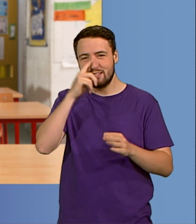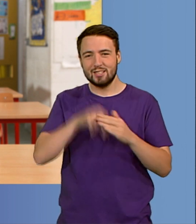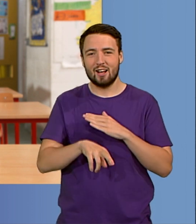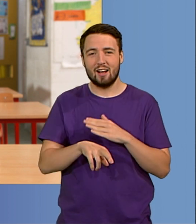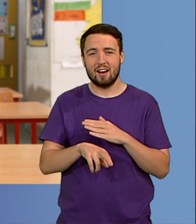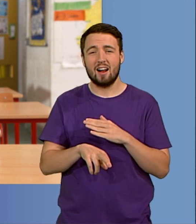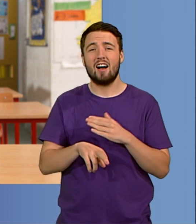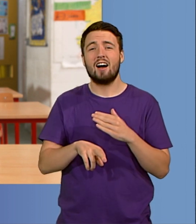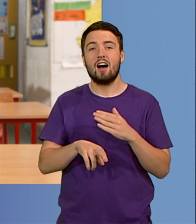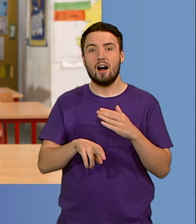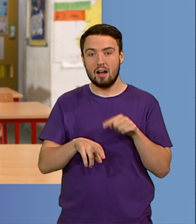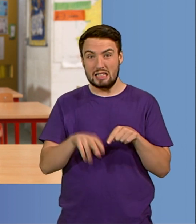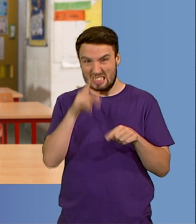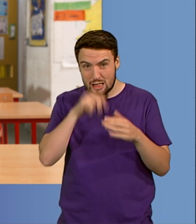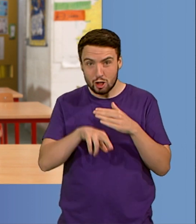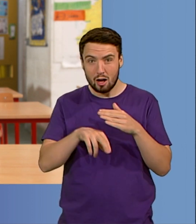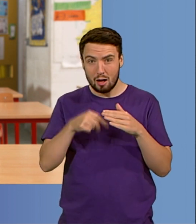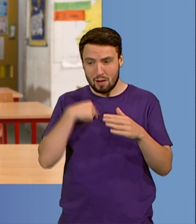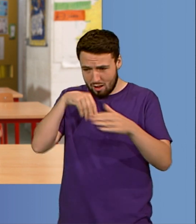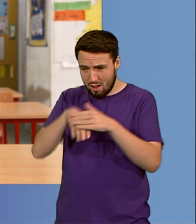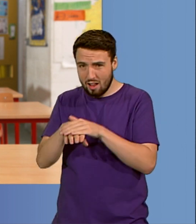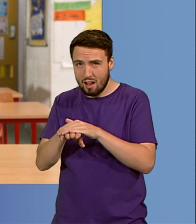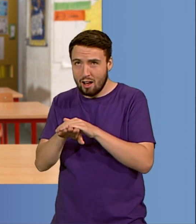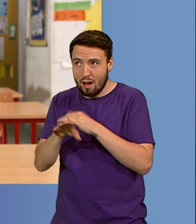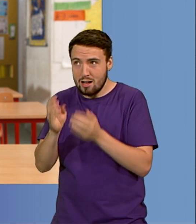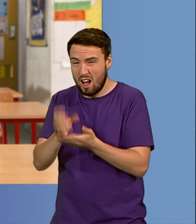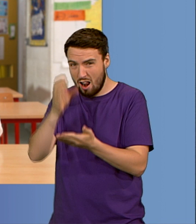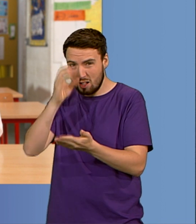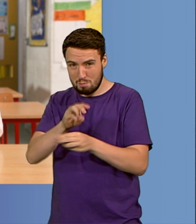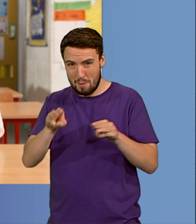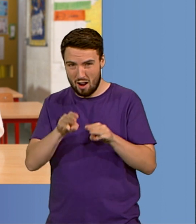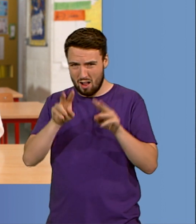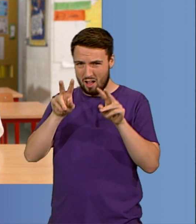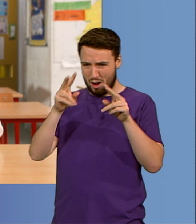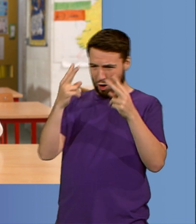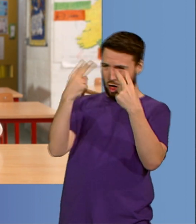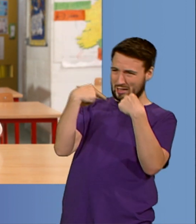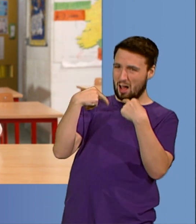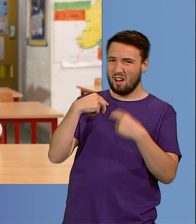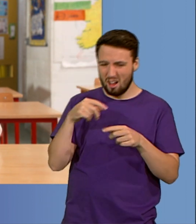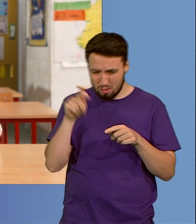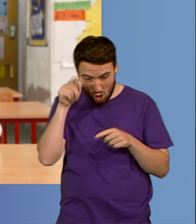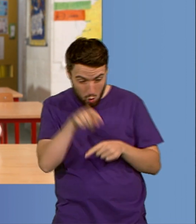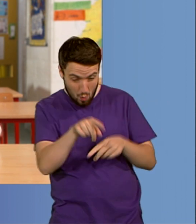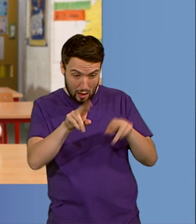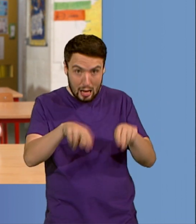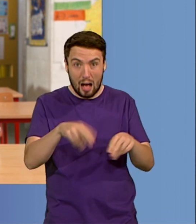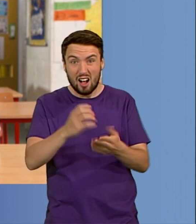concerned that maybe teaching would be difficult for me. Maybe it would be harder.